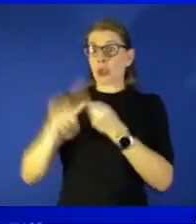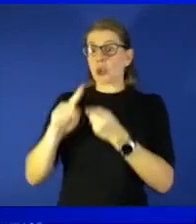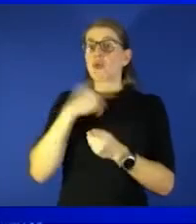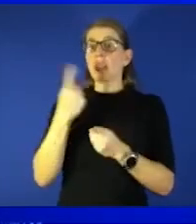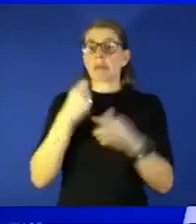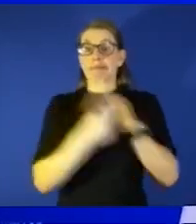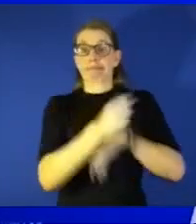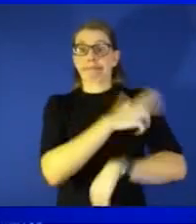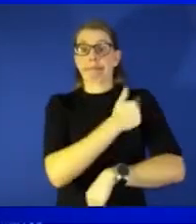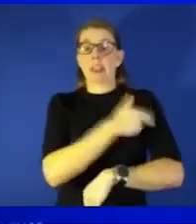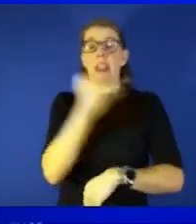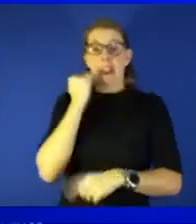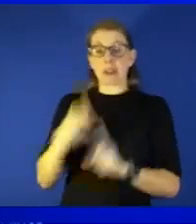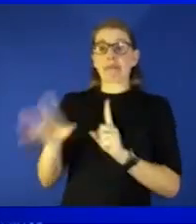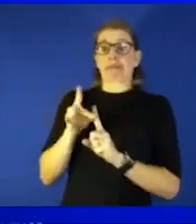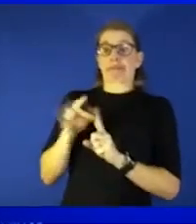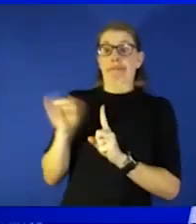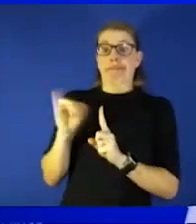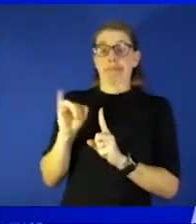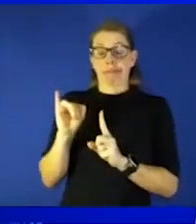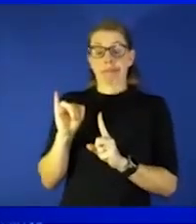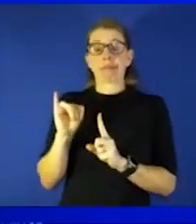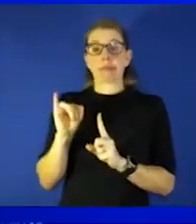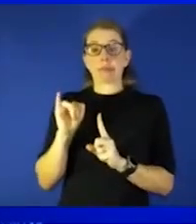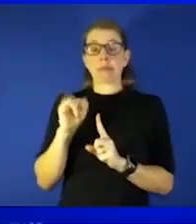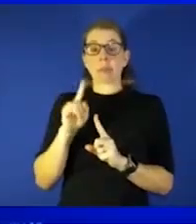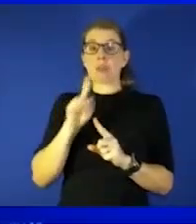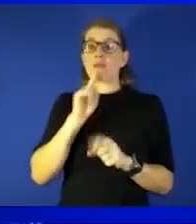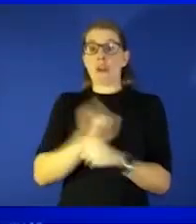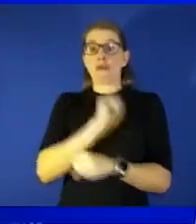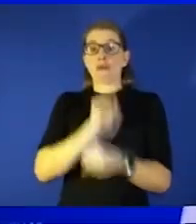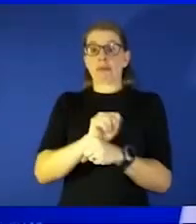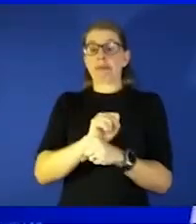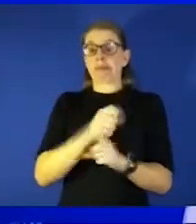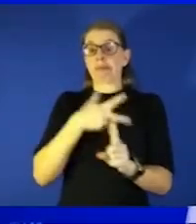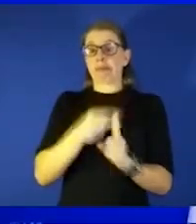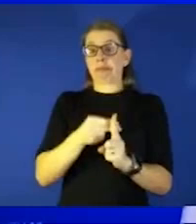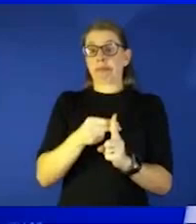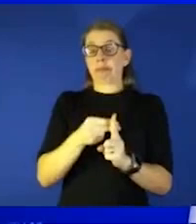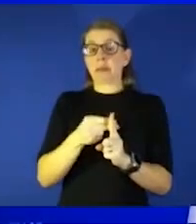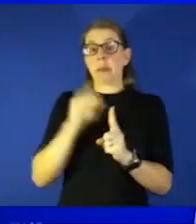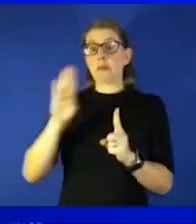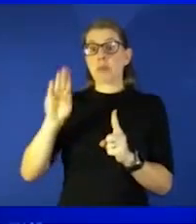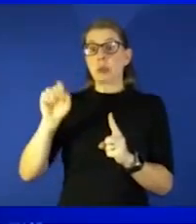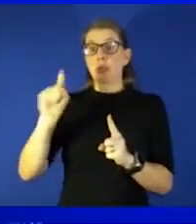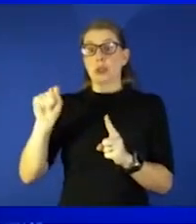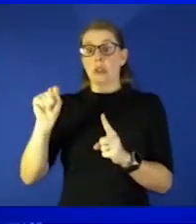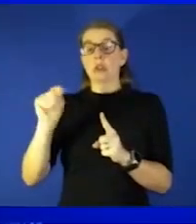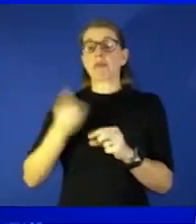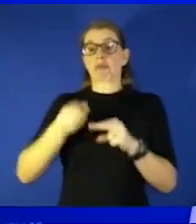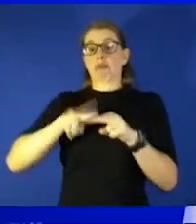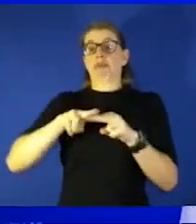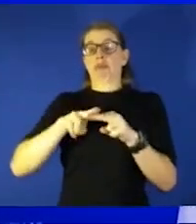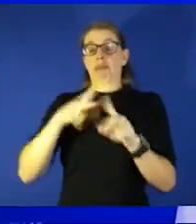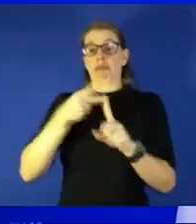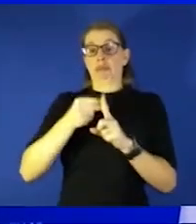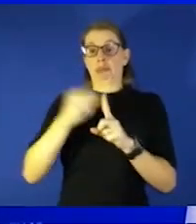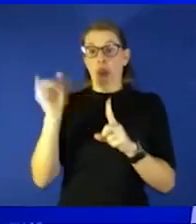get the infection and you are vaccinated and especially if you are boosted you are going to have a reduced risk of